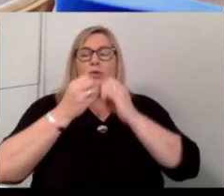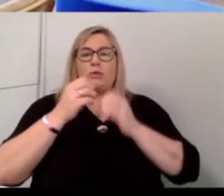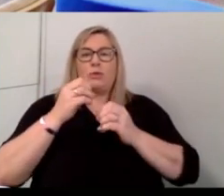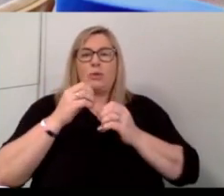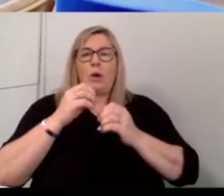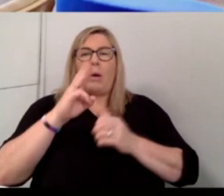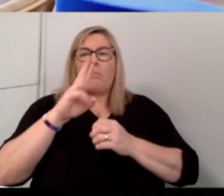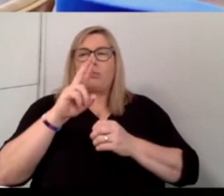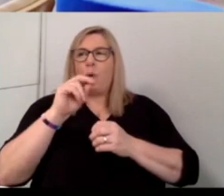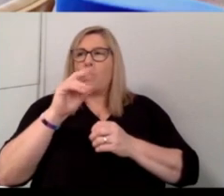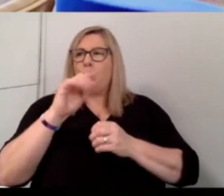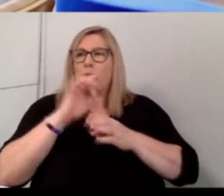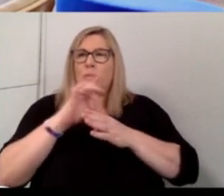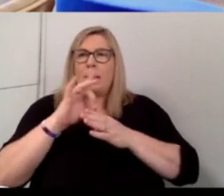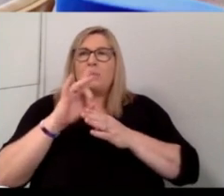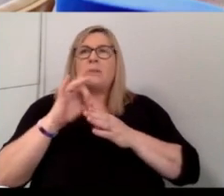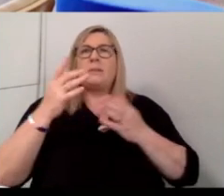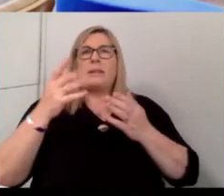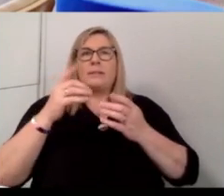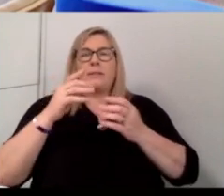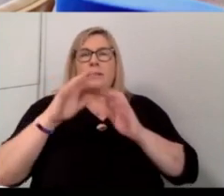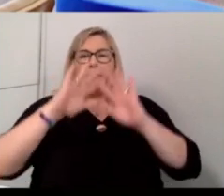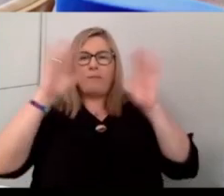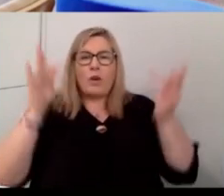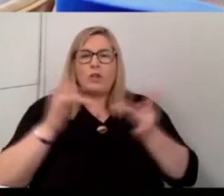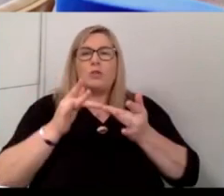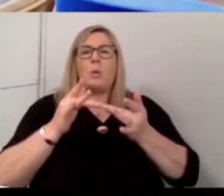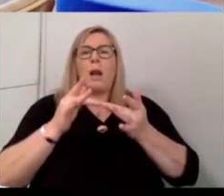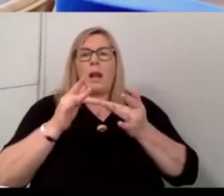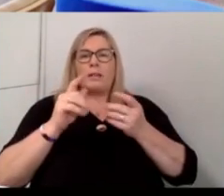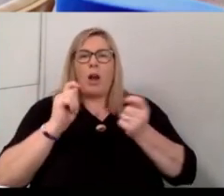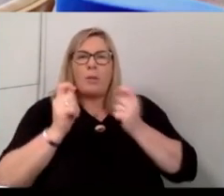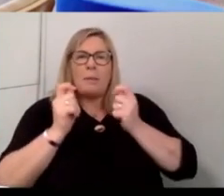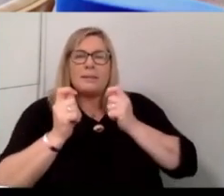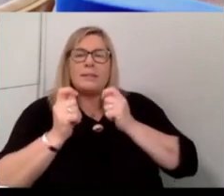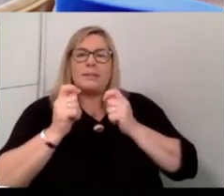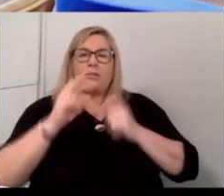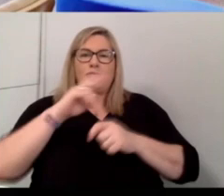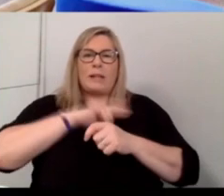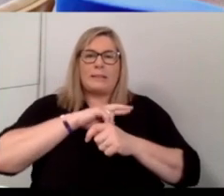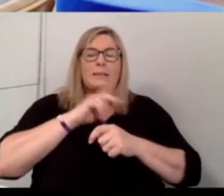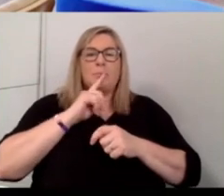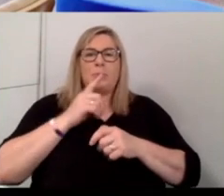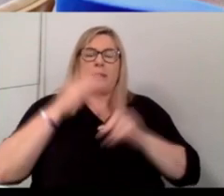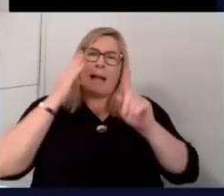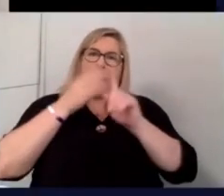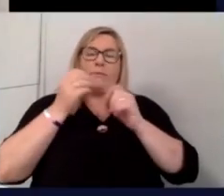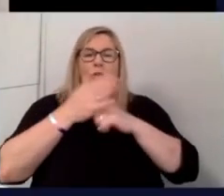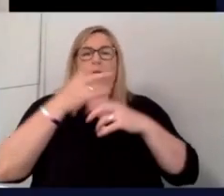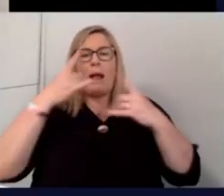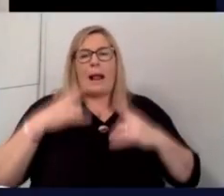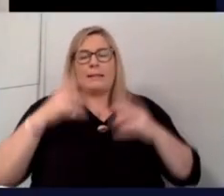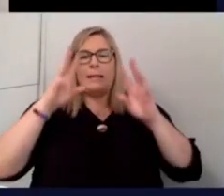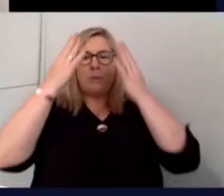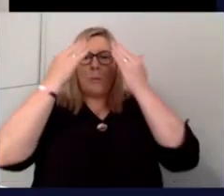terms of virtual and augmented reality that are very creative but have a health and well-being focused. And whereabouts